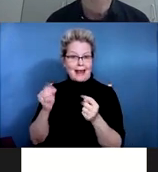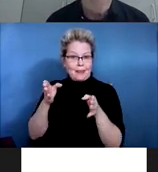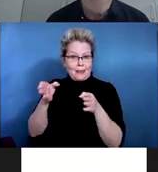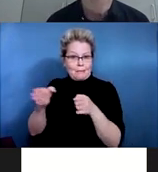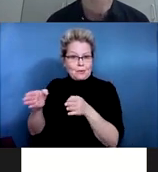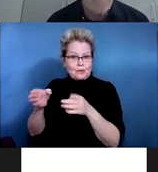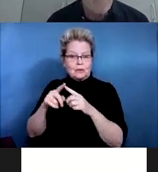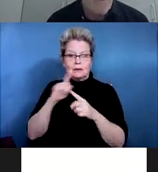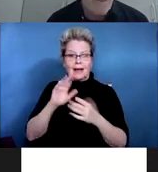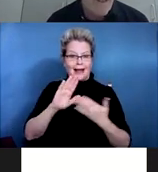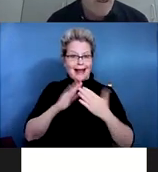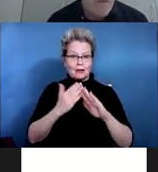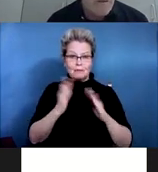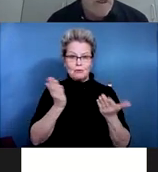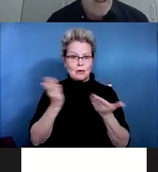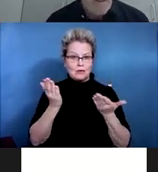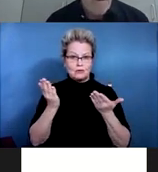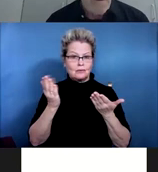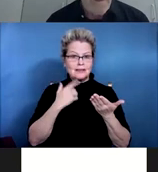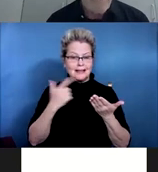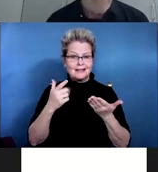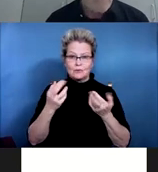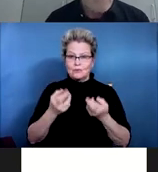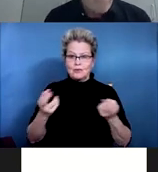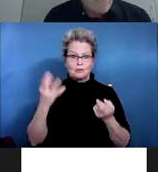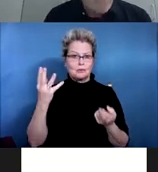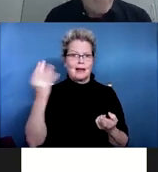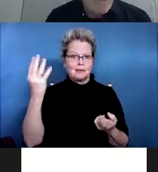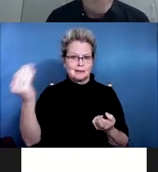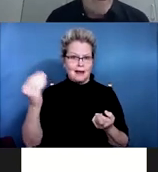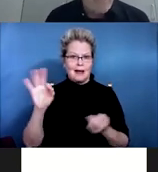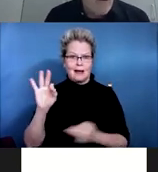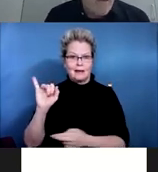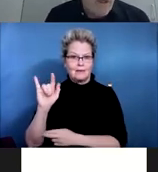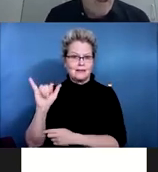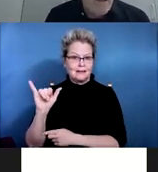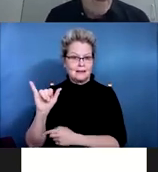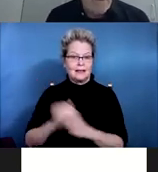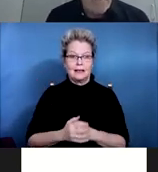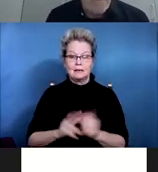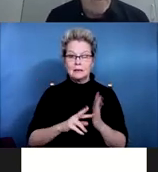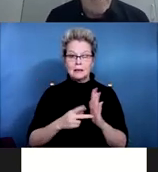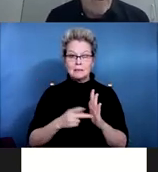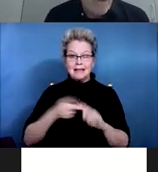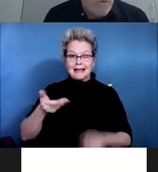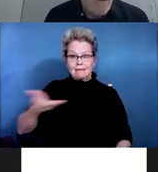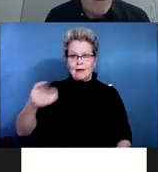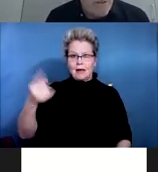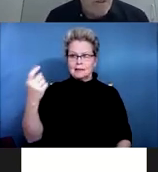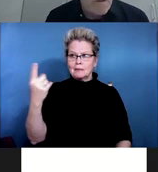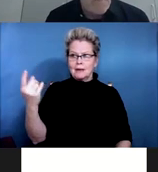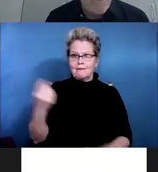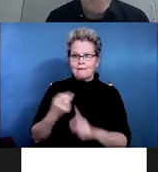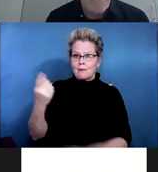resources. This is an important element. Having someone from the outside drop in and help